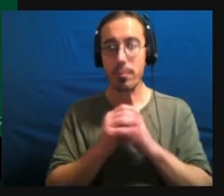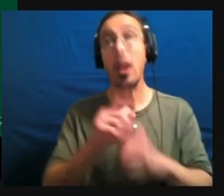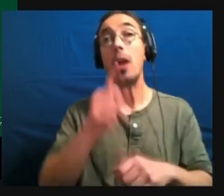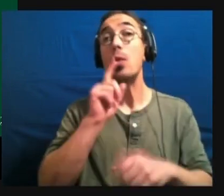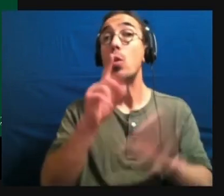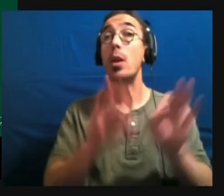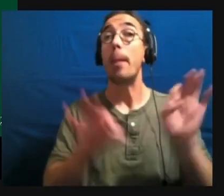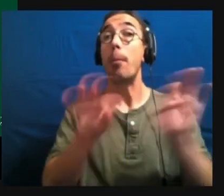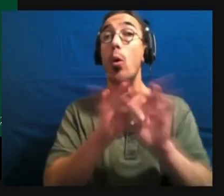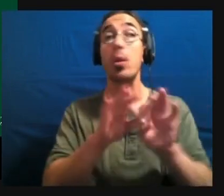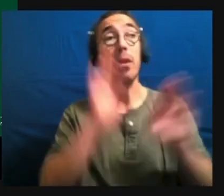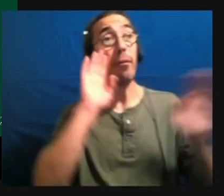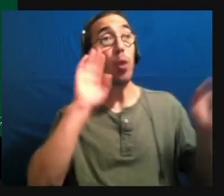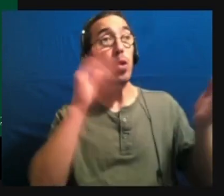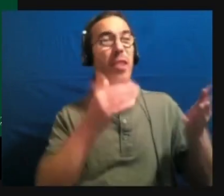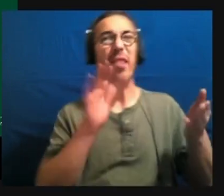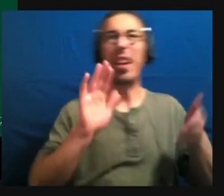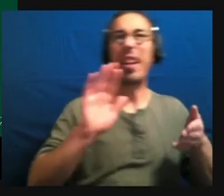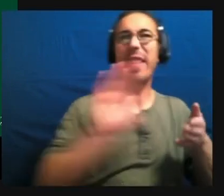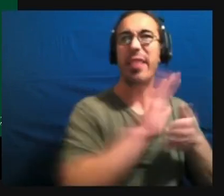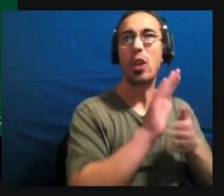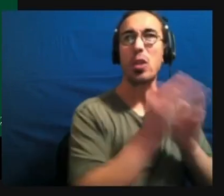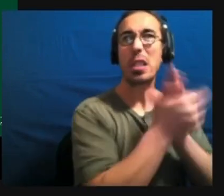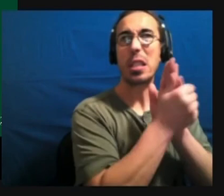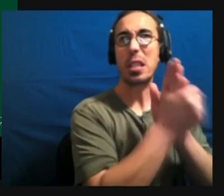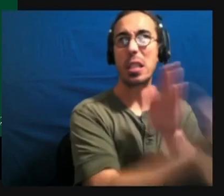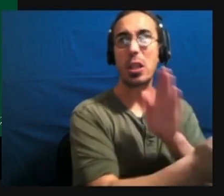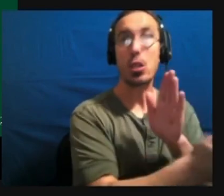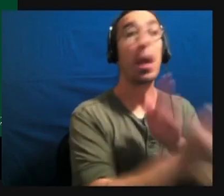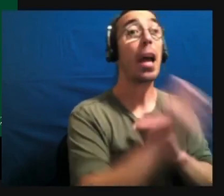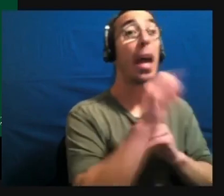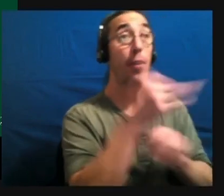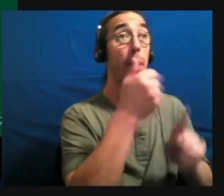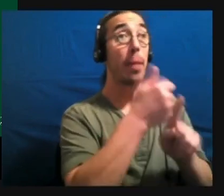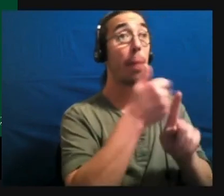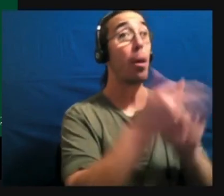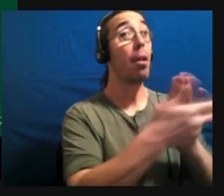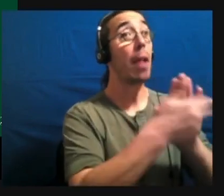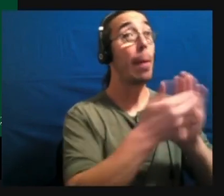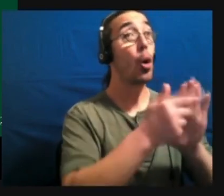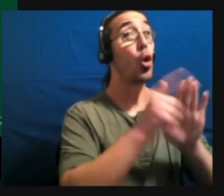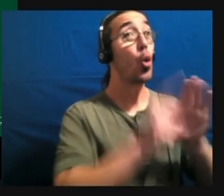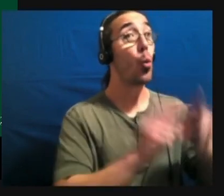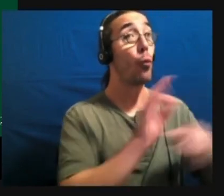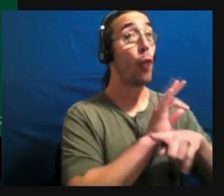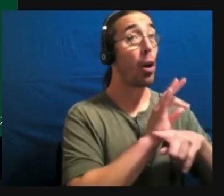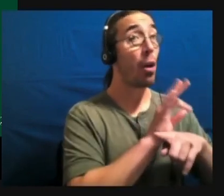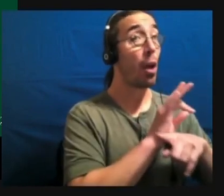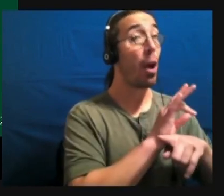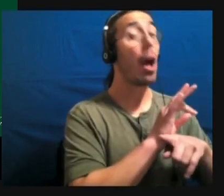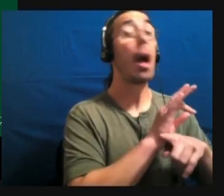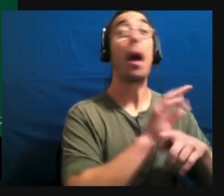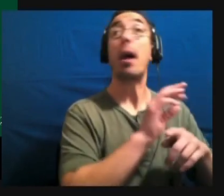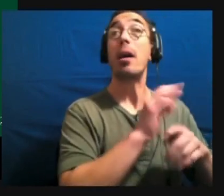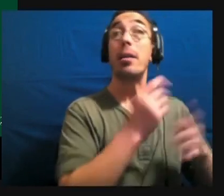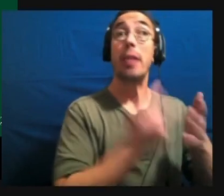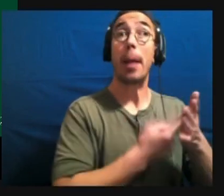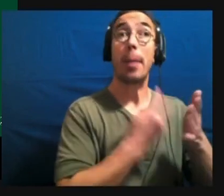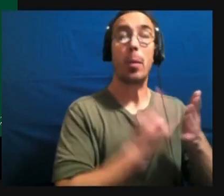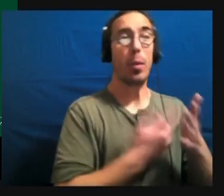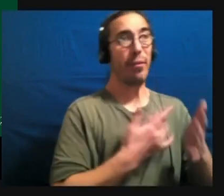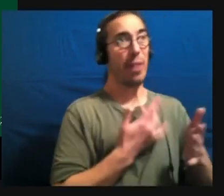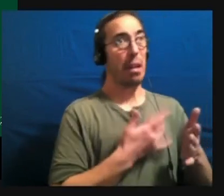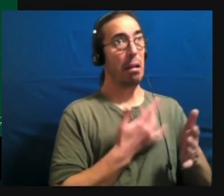of people who have been labeled low functioning because they might be way more functioning than it